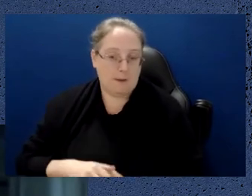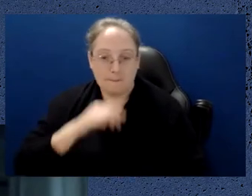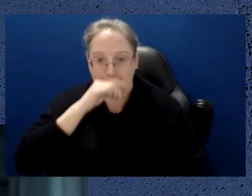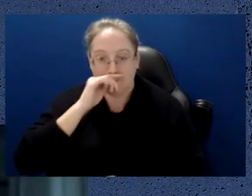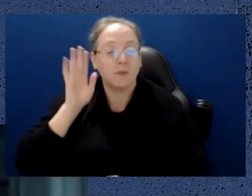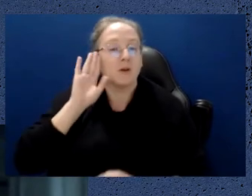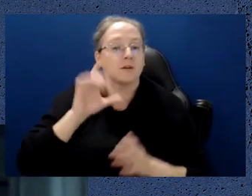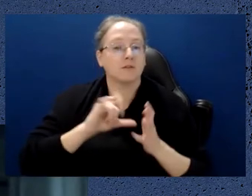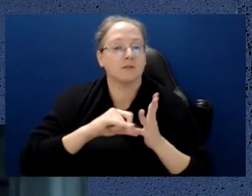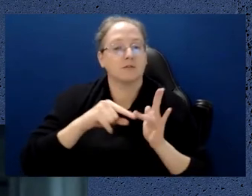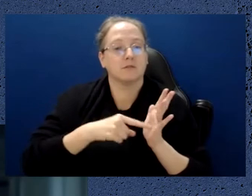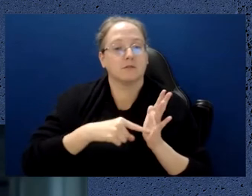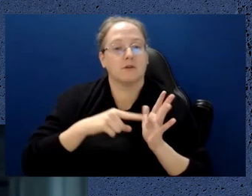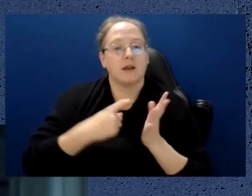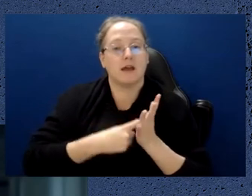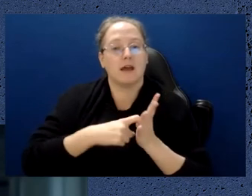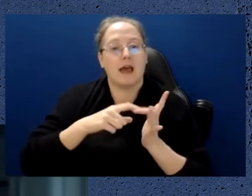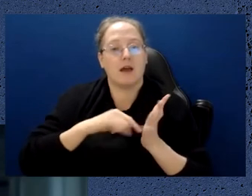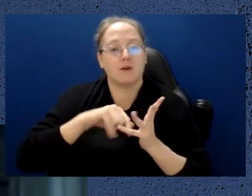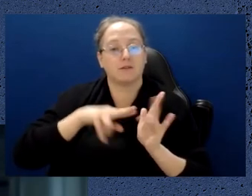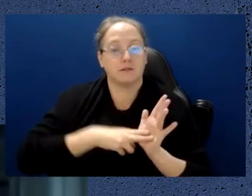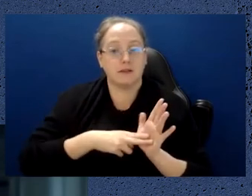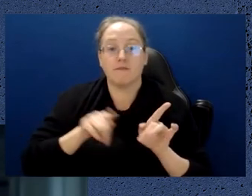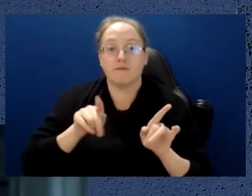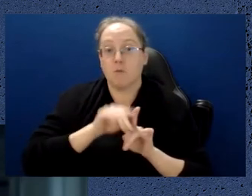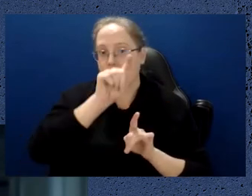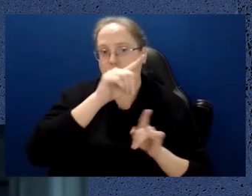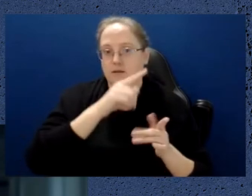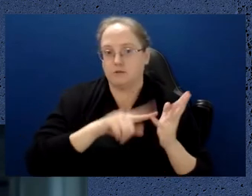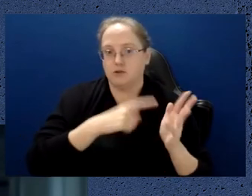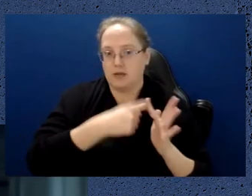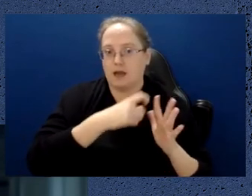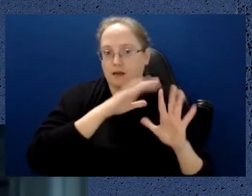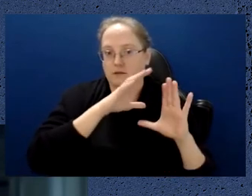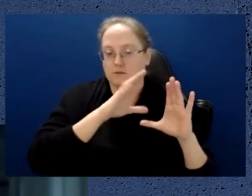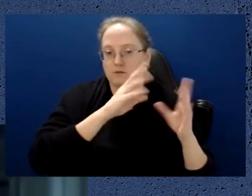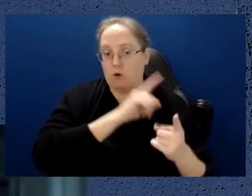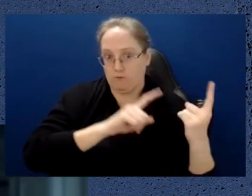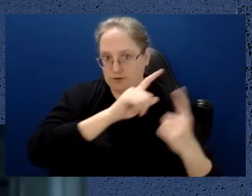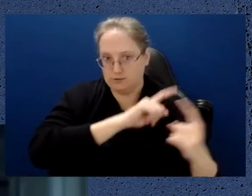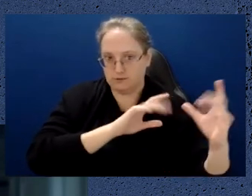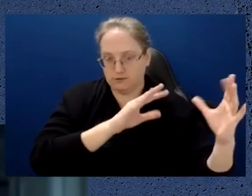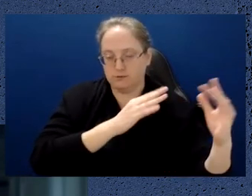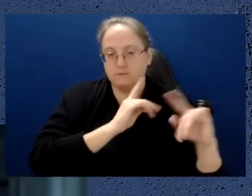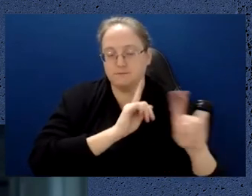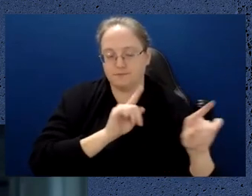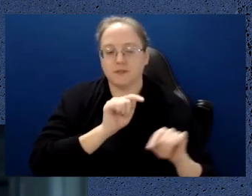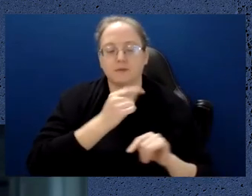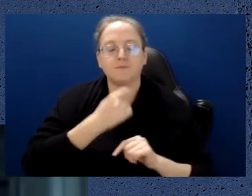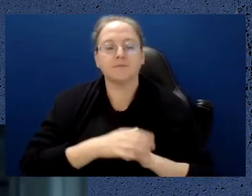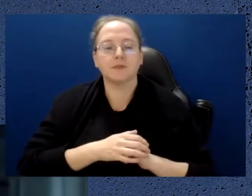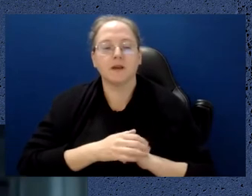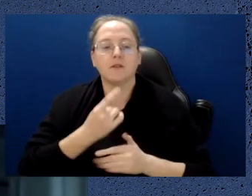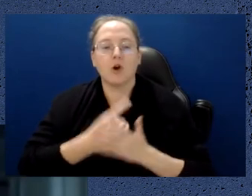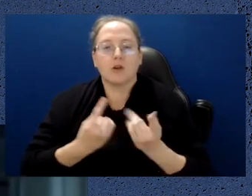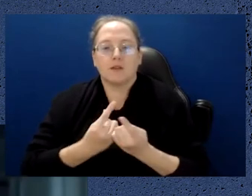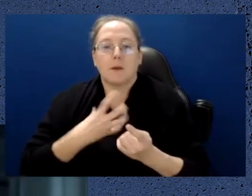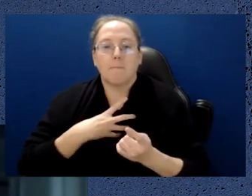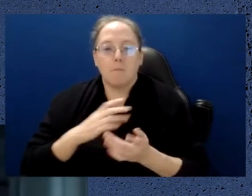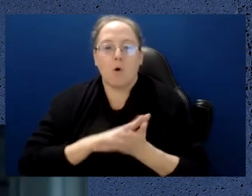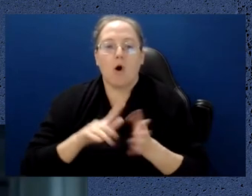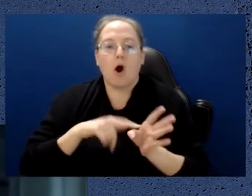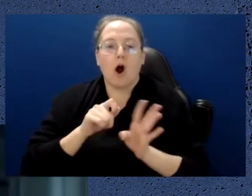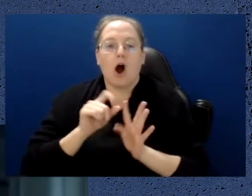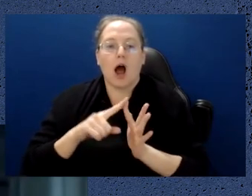computing people, say at that same conference that the only thing that has more hype in it and more